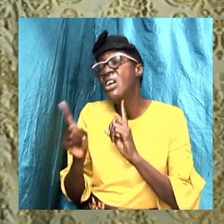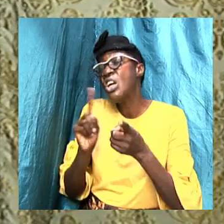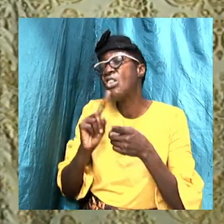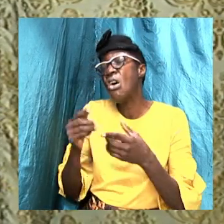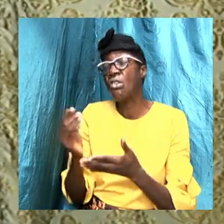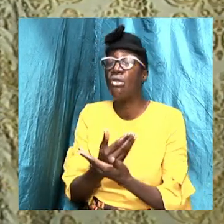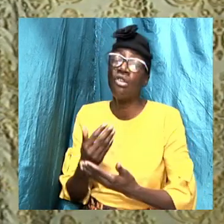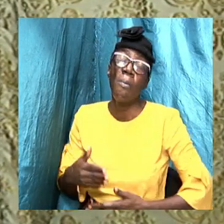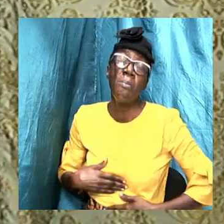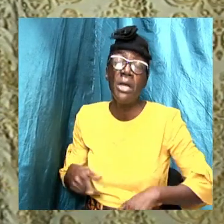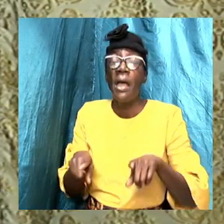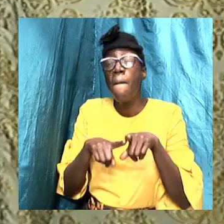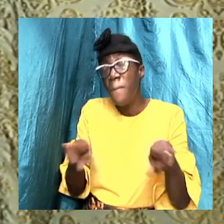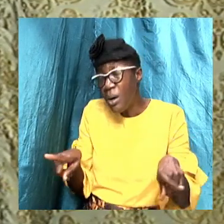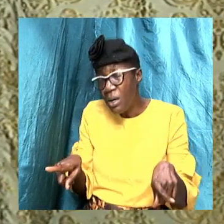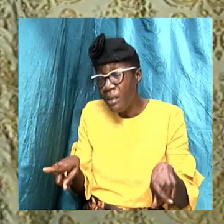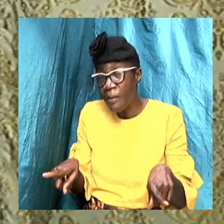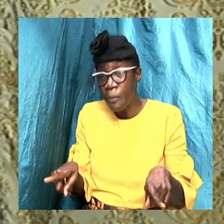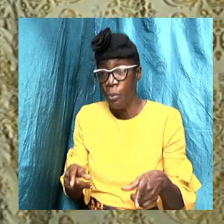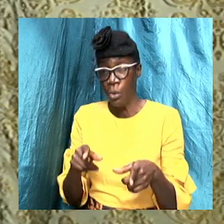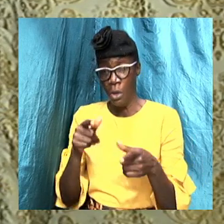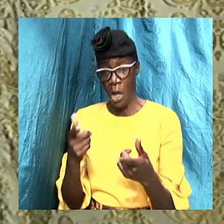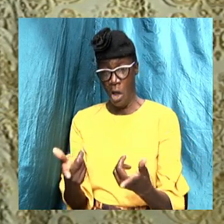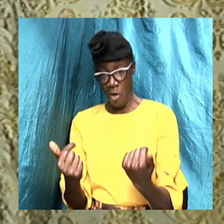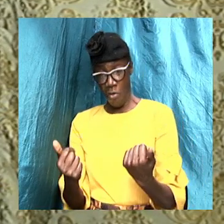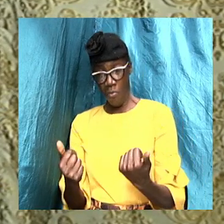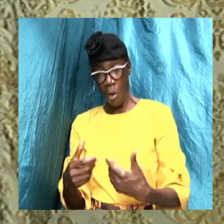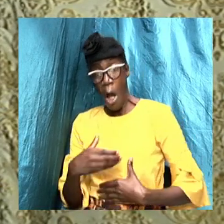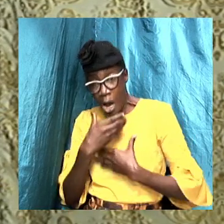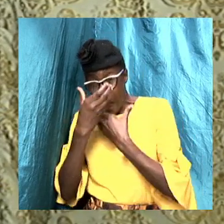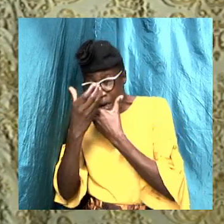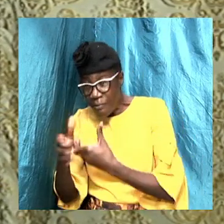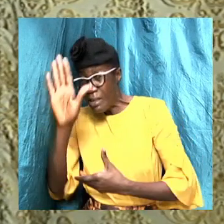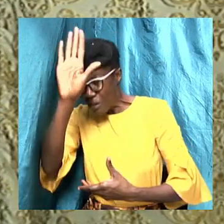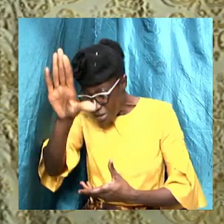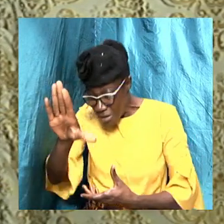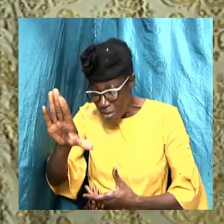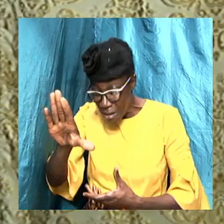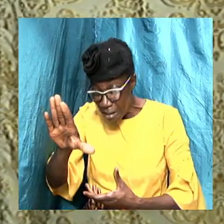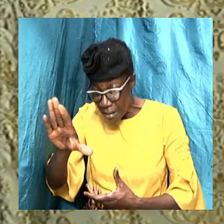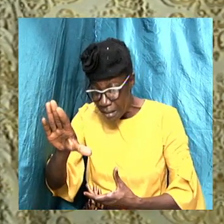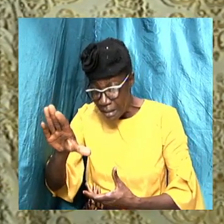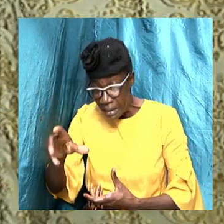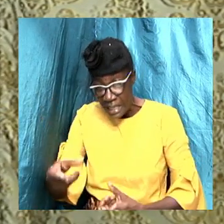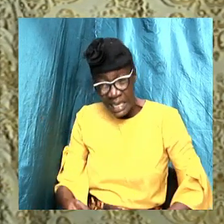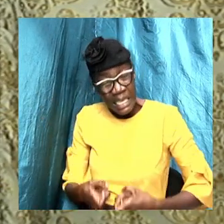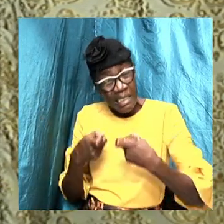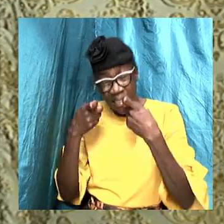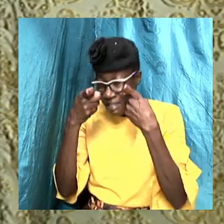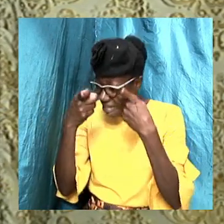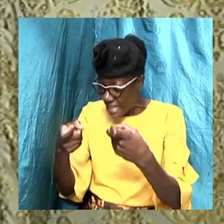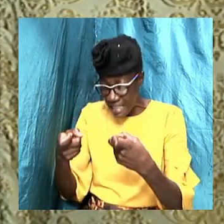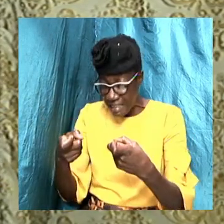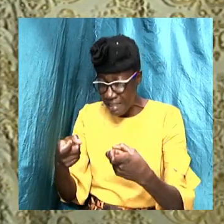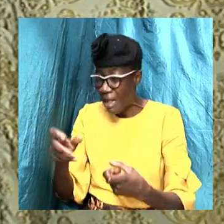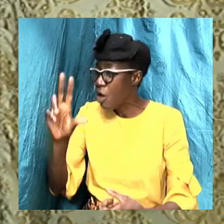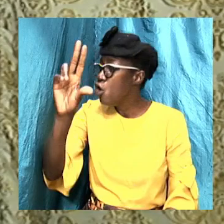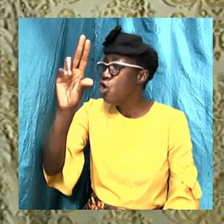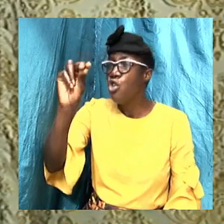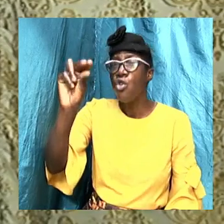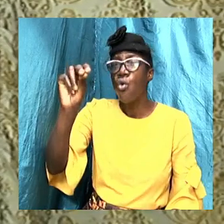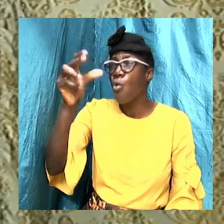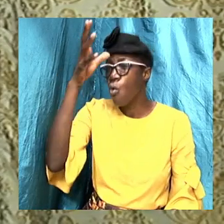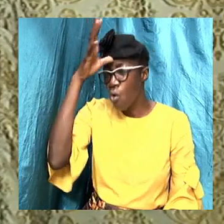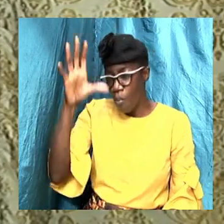somebody. But if somebody said, come to confess your sins to me, that your sins might be forgiven. No man